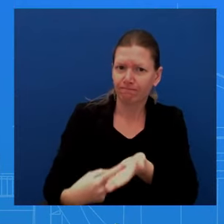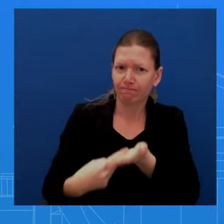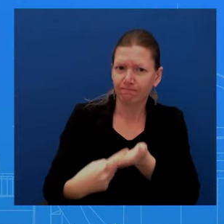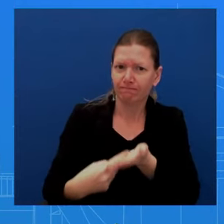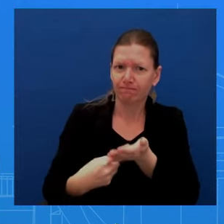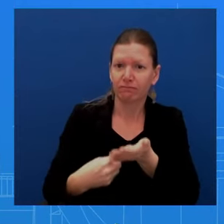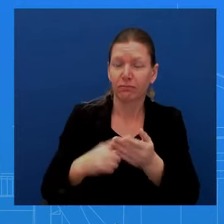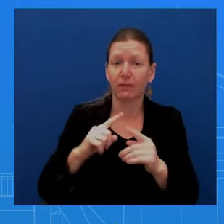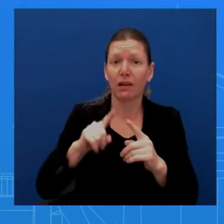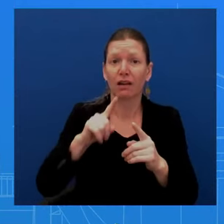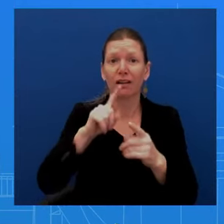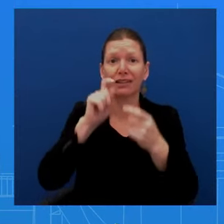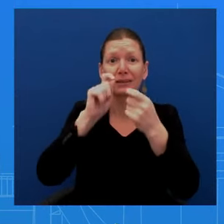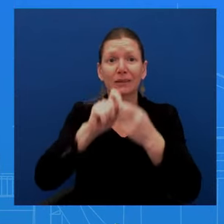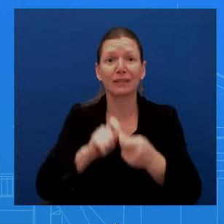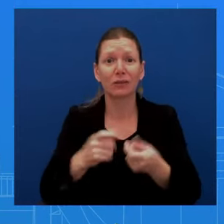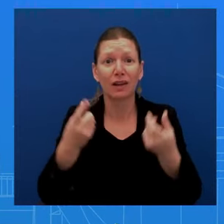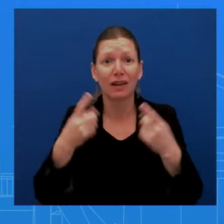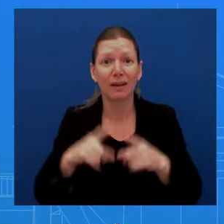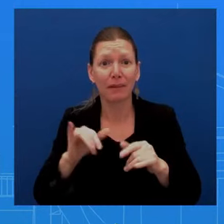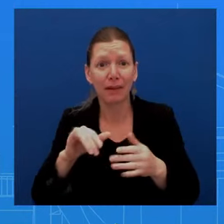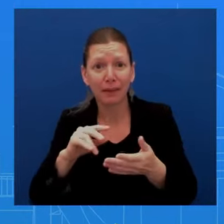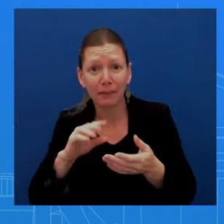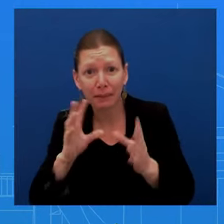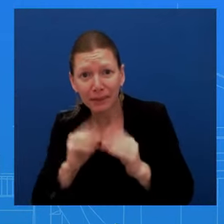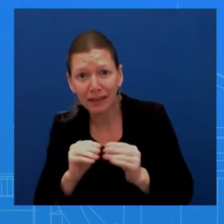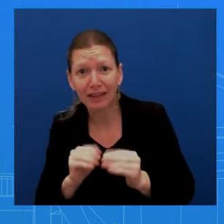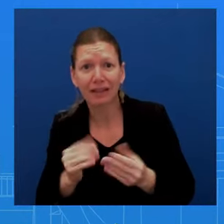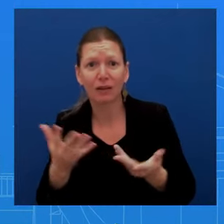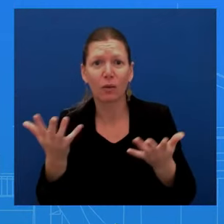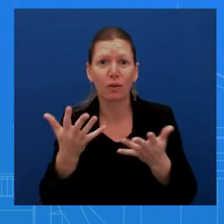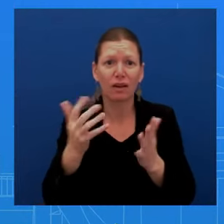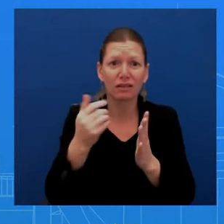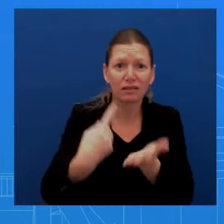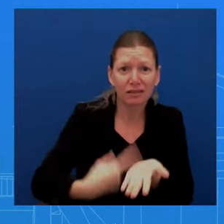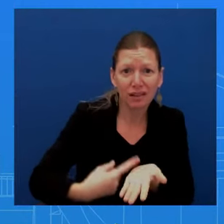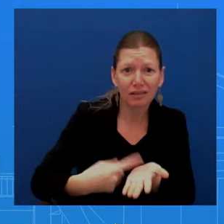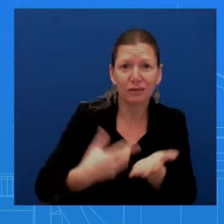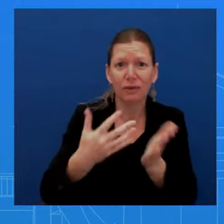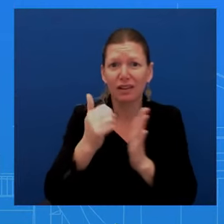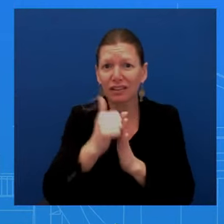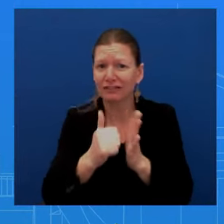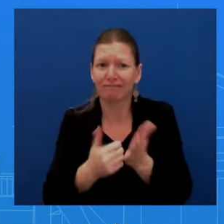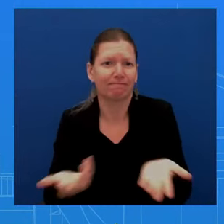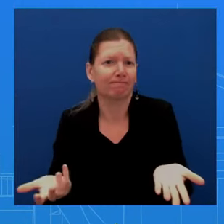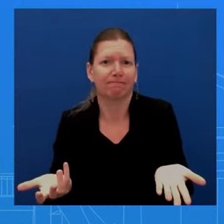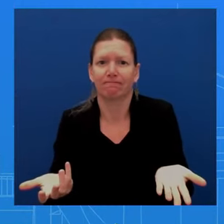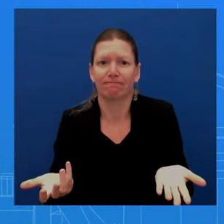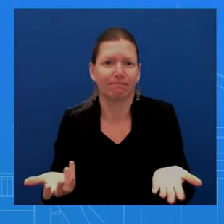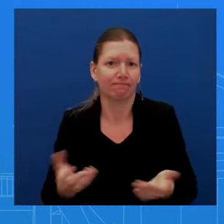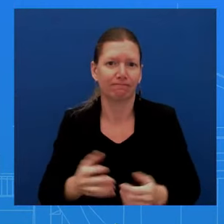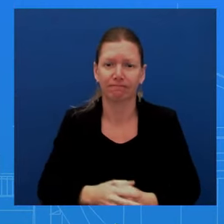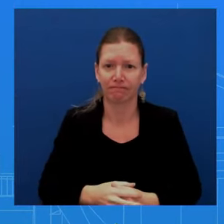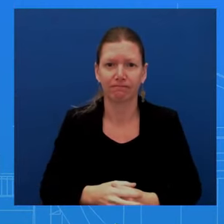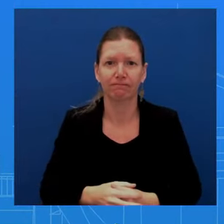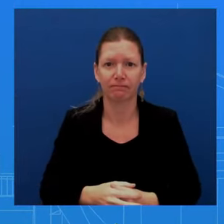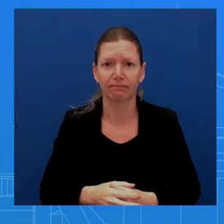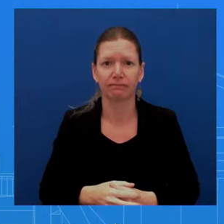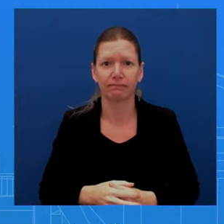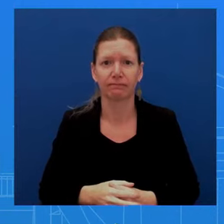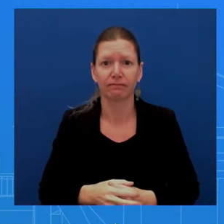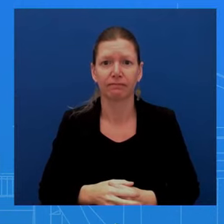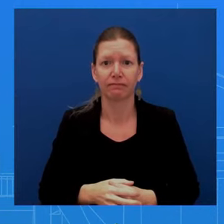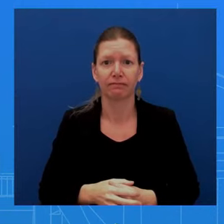but, uh, look, this is something that the President takes really seriously. We saw him, uh, do that, uh, with the American hostages that are in, uh, in